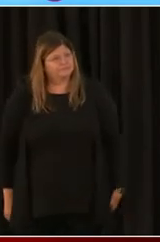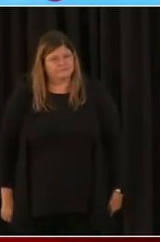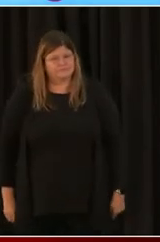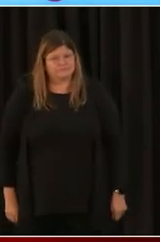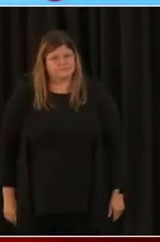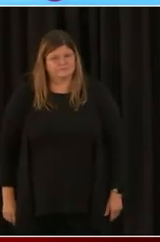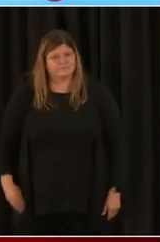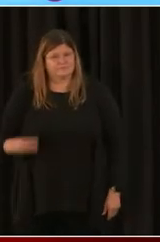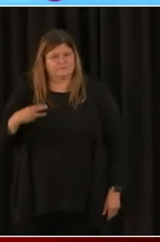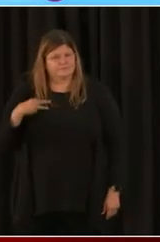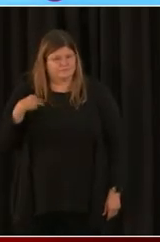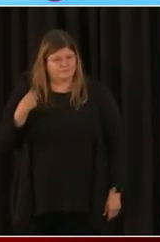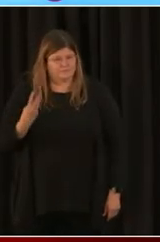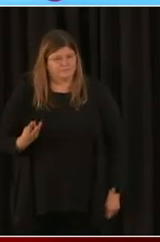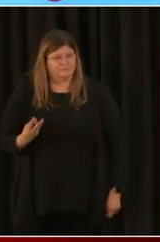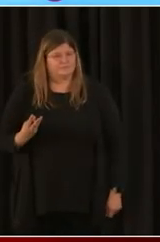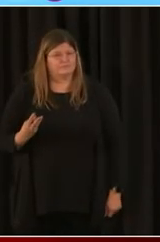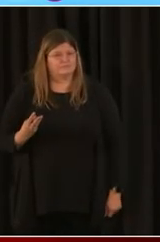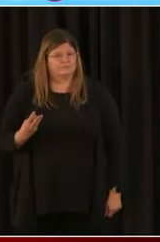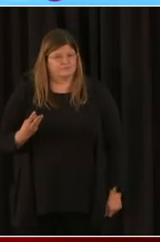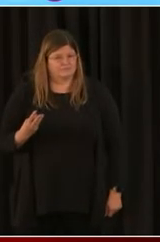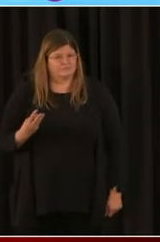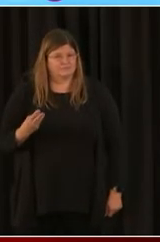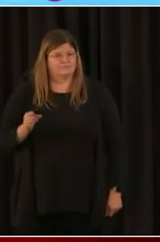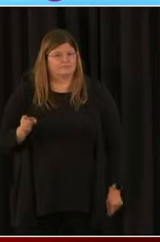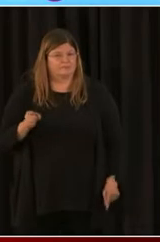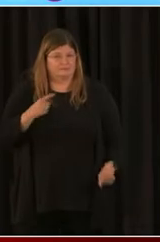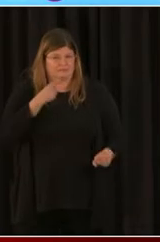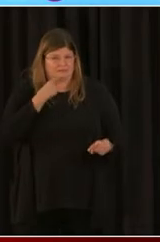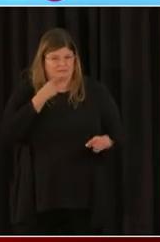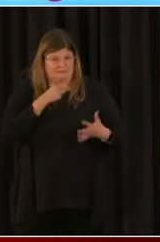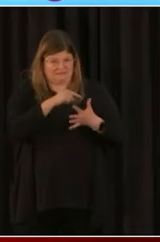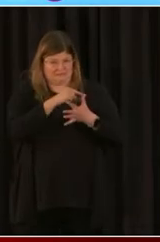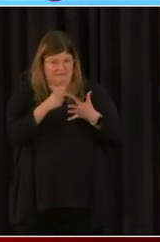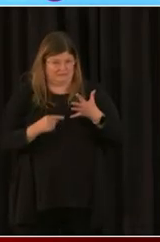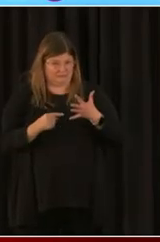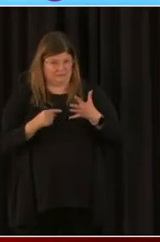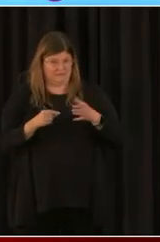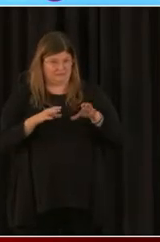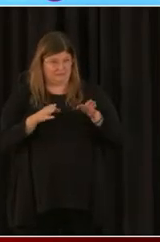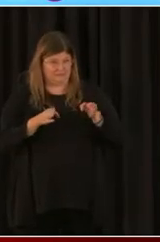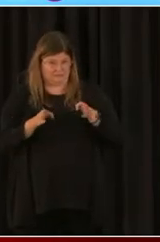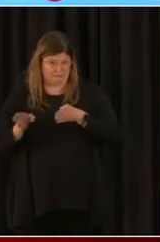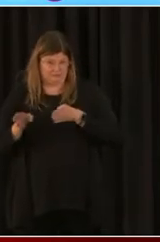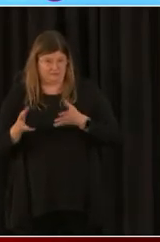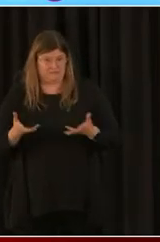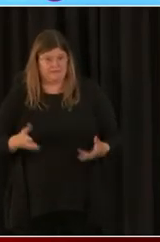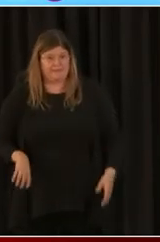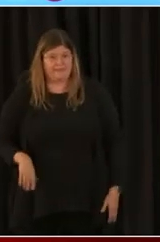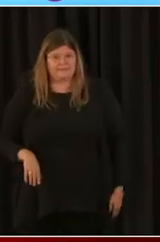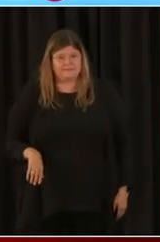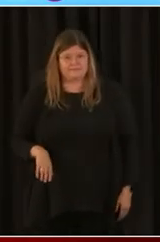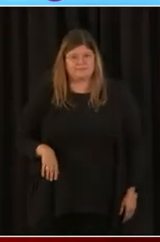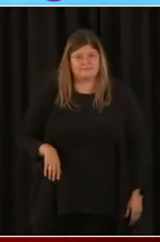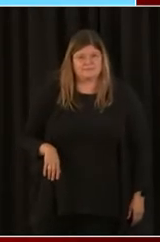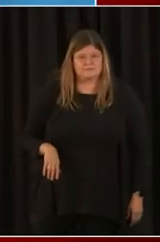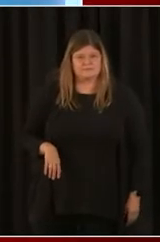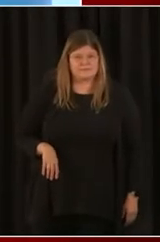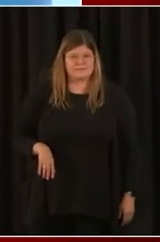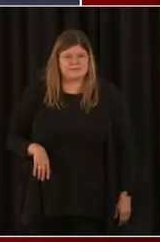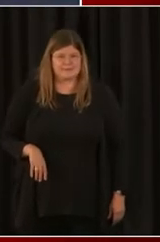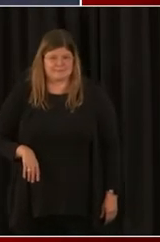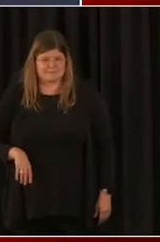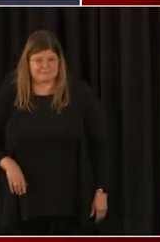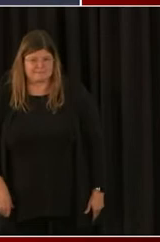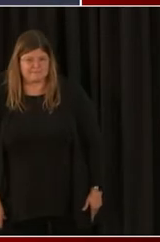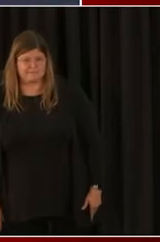And some of the things that I hinted on already, some of the things that we're doing, but we're also monitoring those sites. The Treasury website,